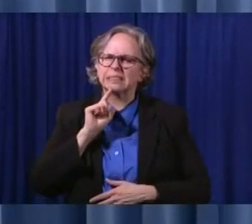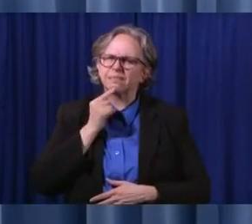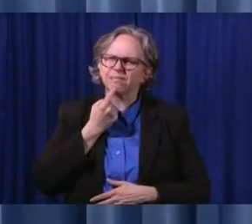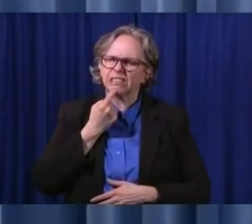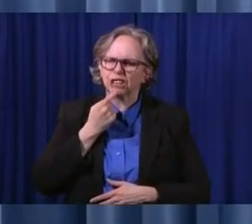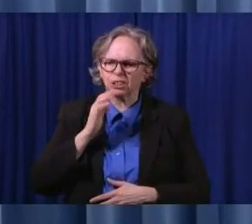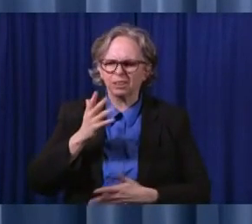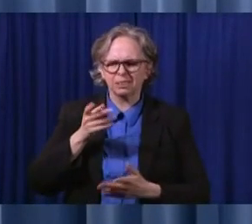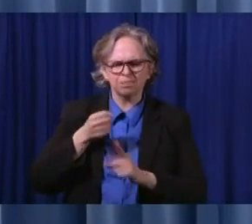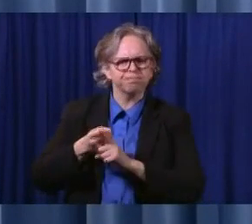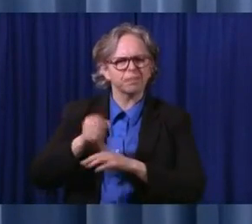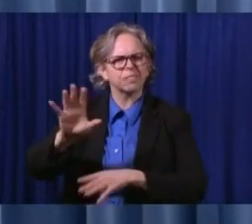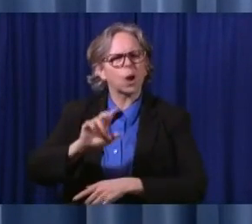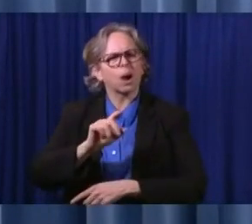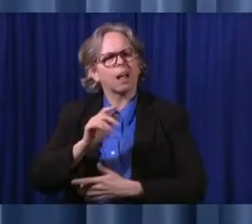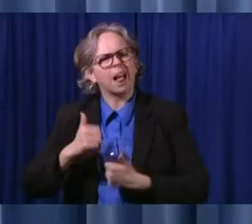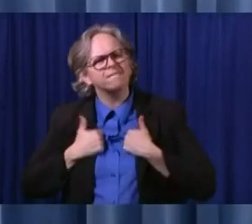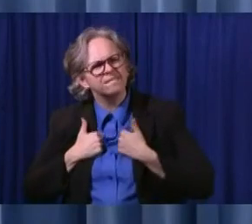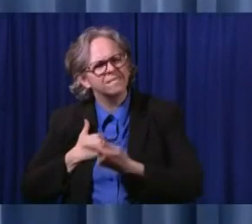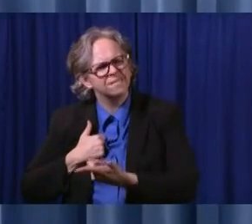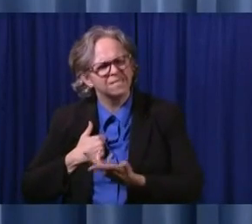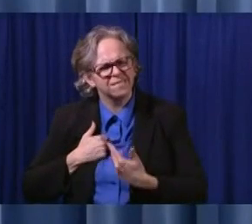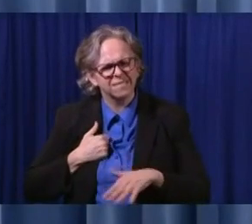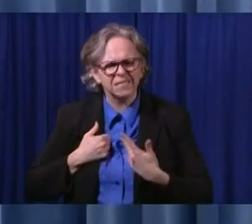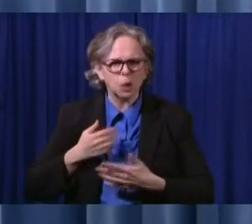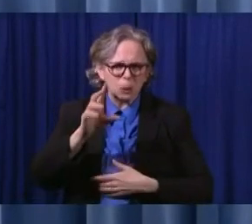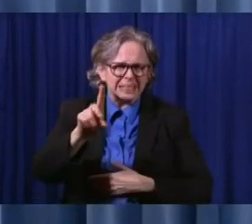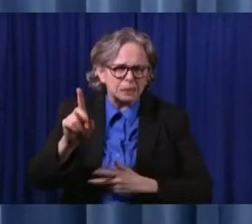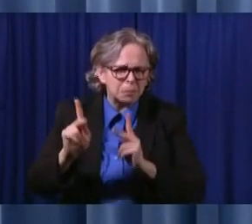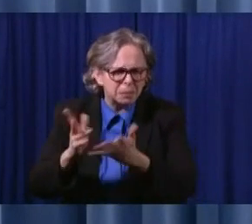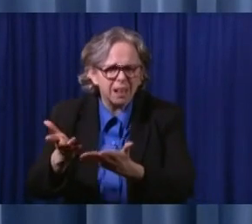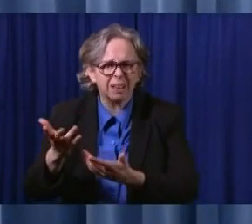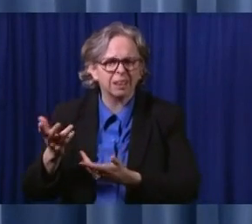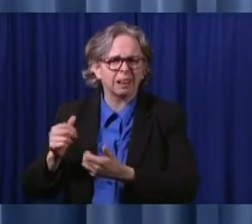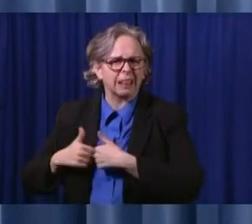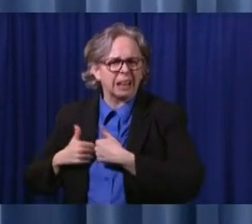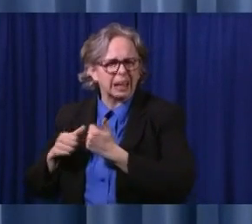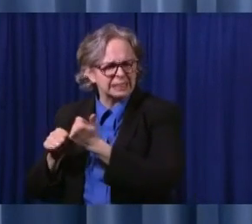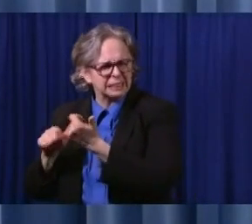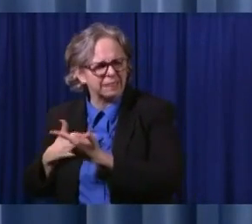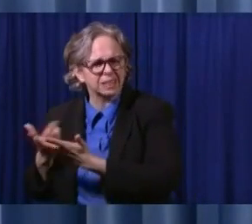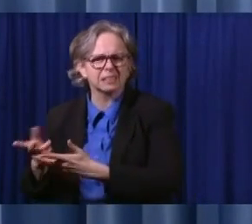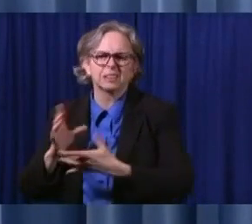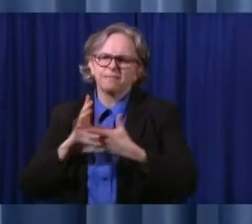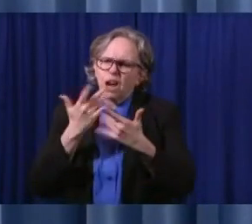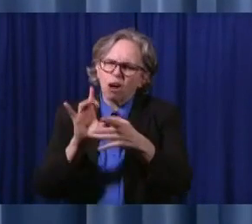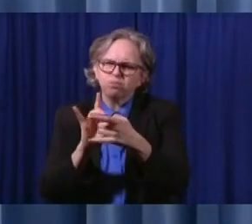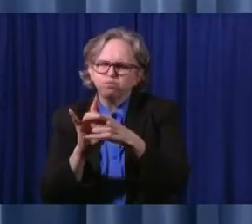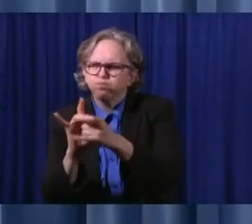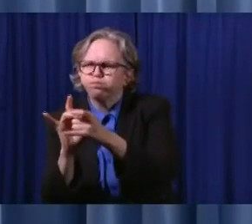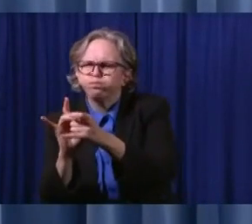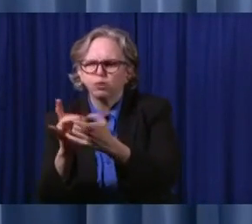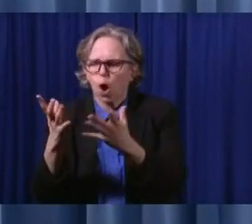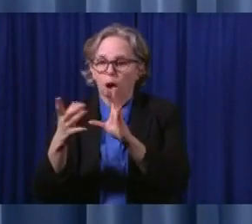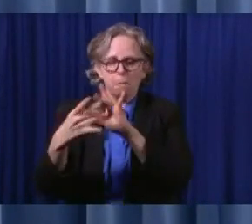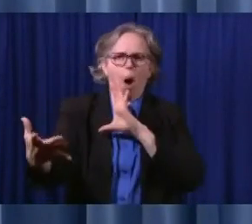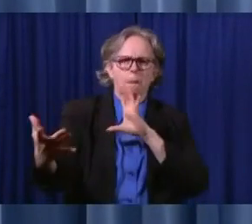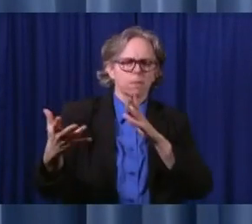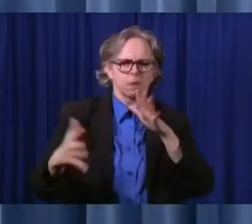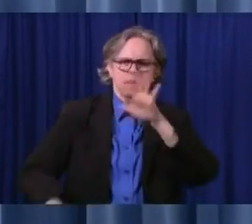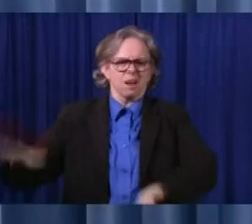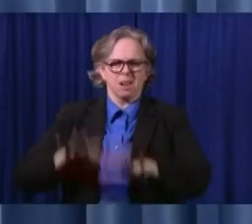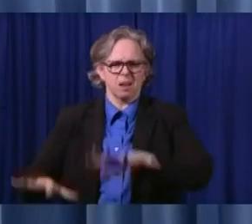connection could have on that individual. Obviously, we receive requests from families and residents. And let me just say,